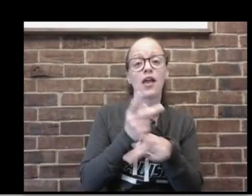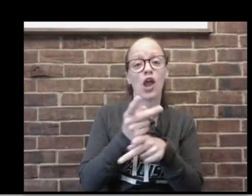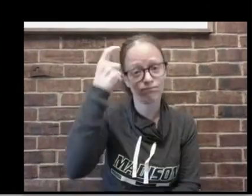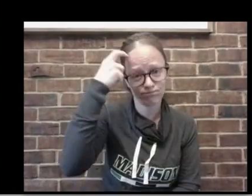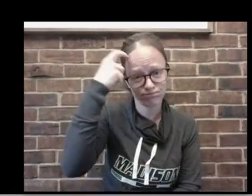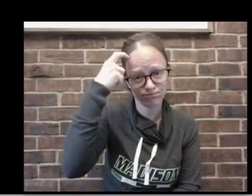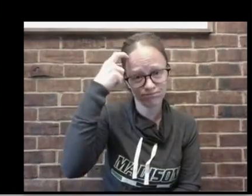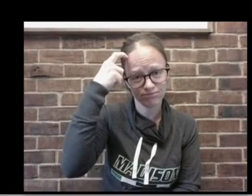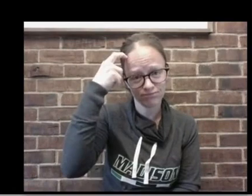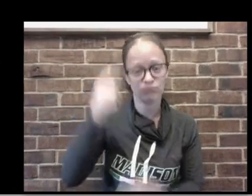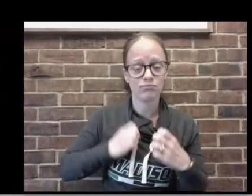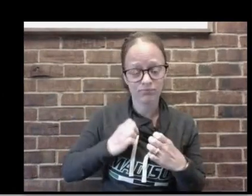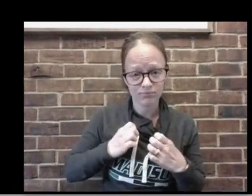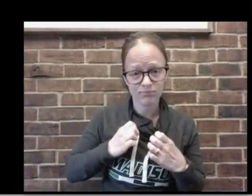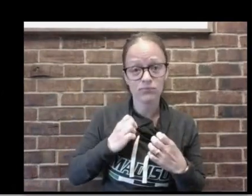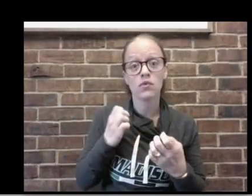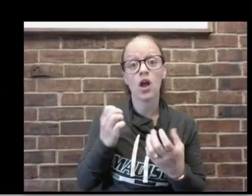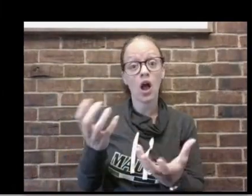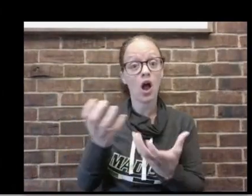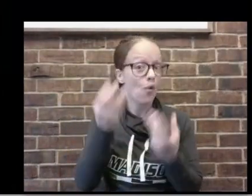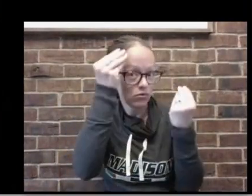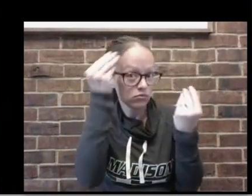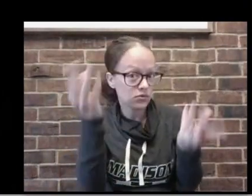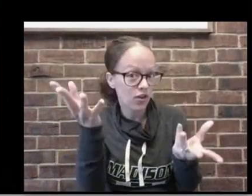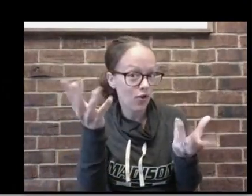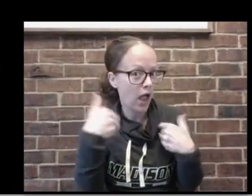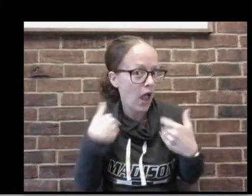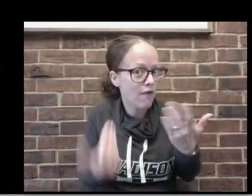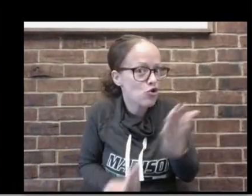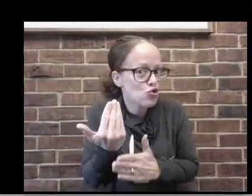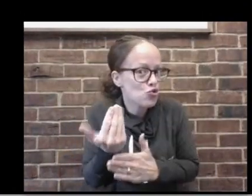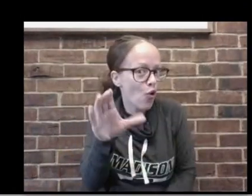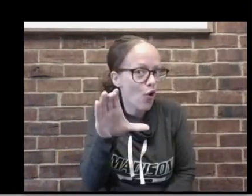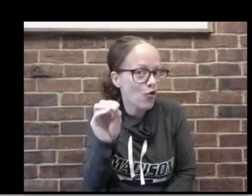I just want to share I got some new co-workers and